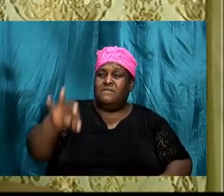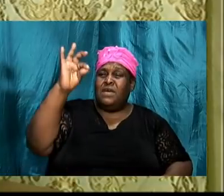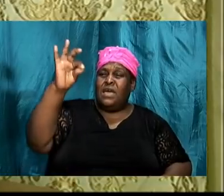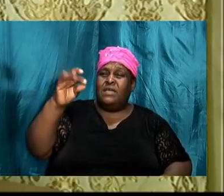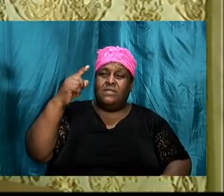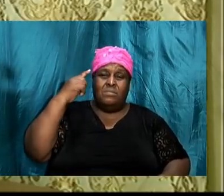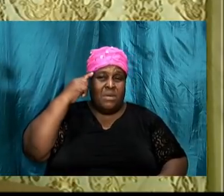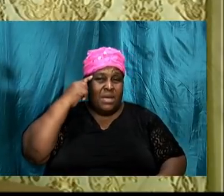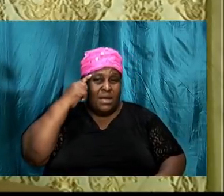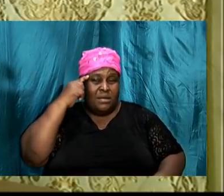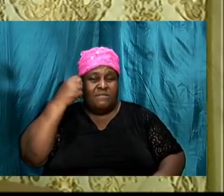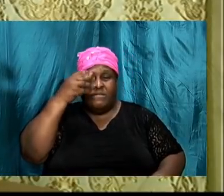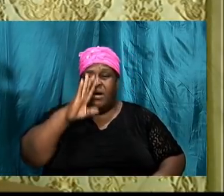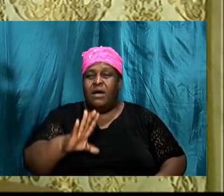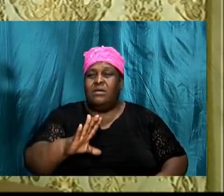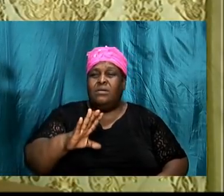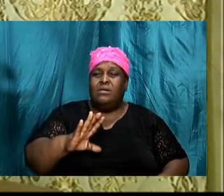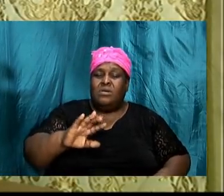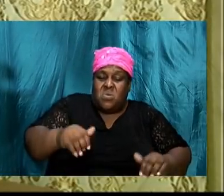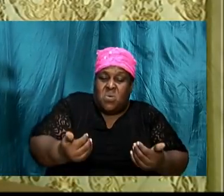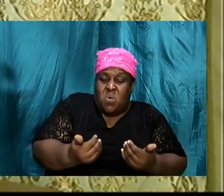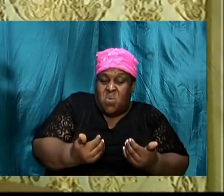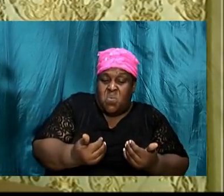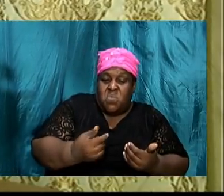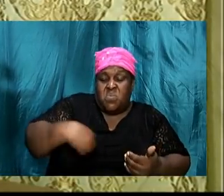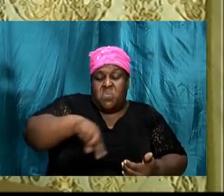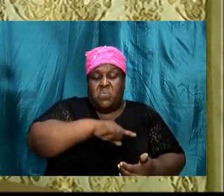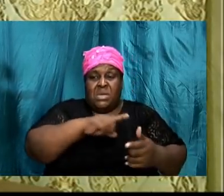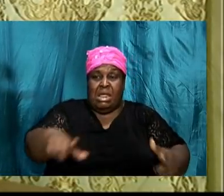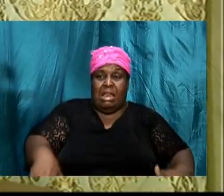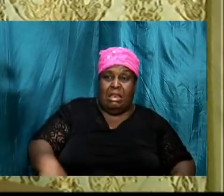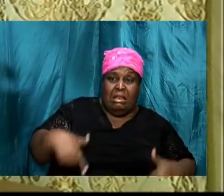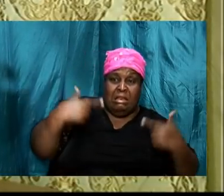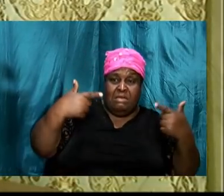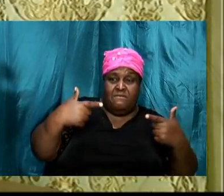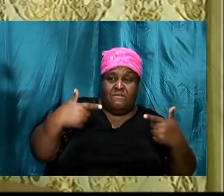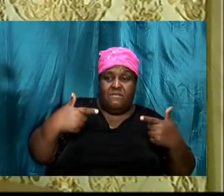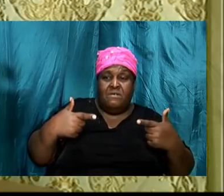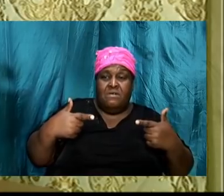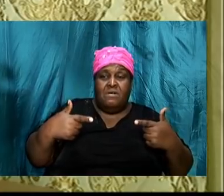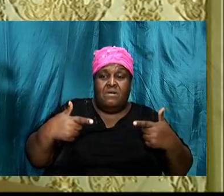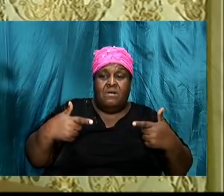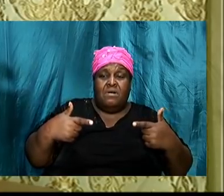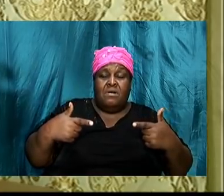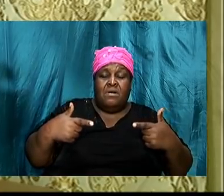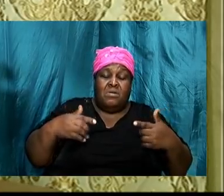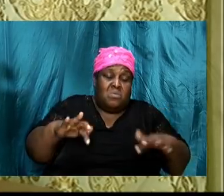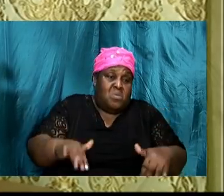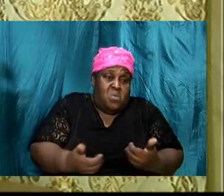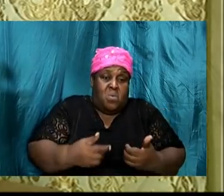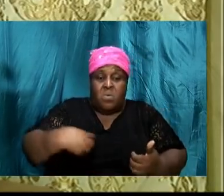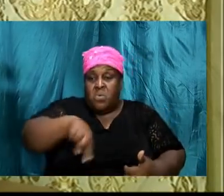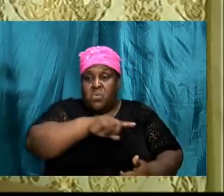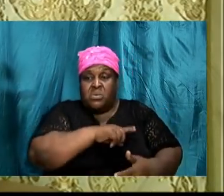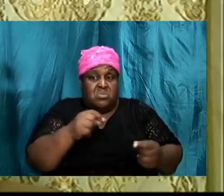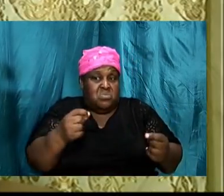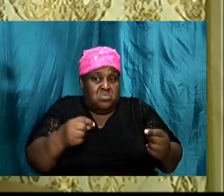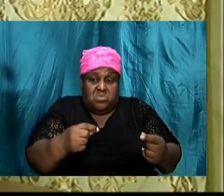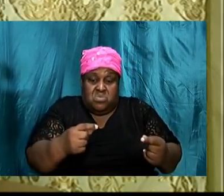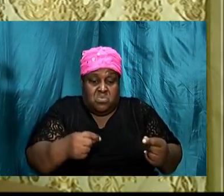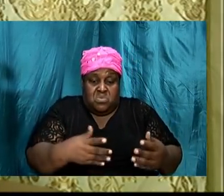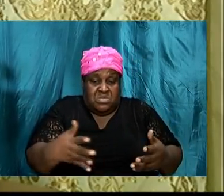live, as it pertains to how we do things, or is it that we just do as we